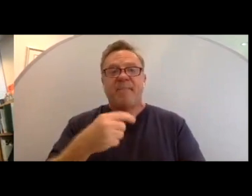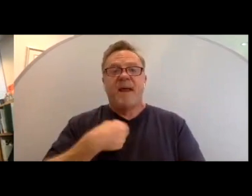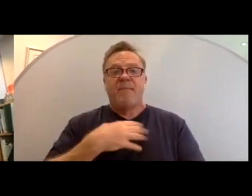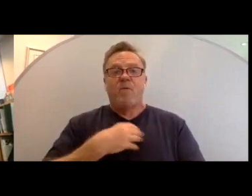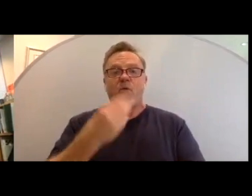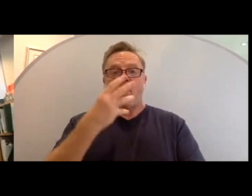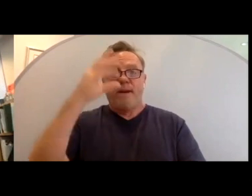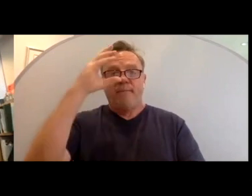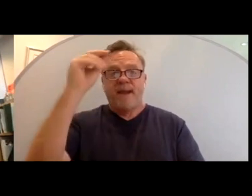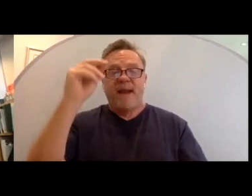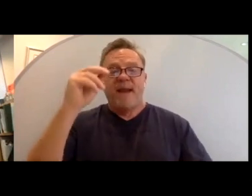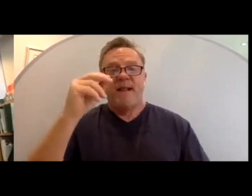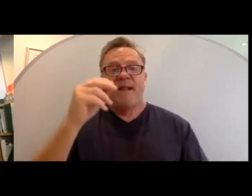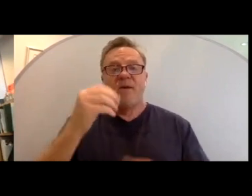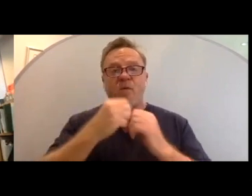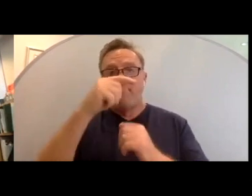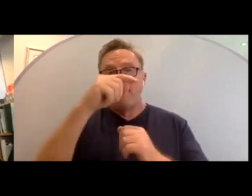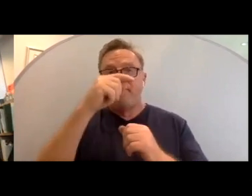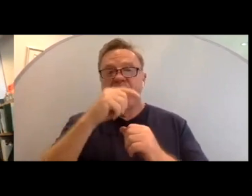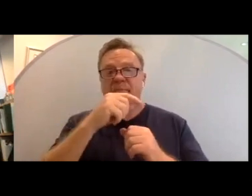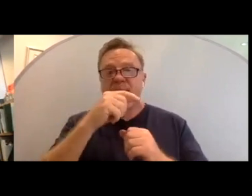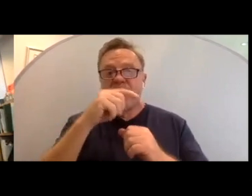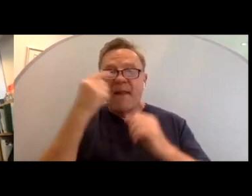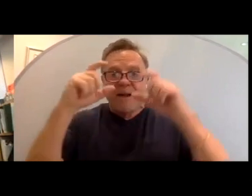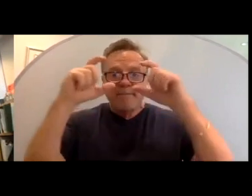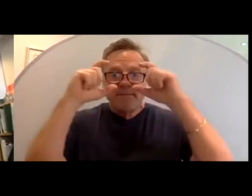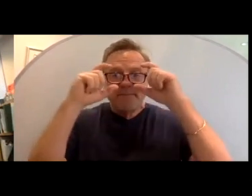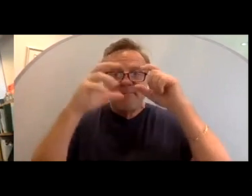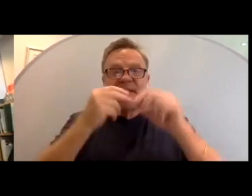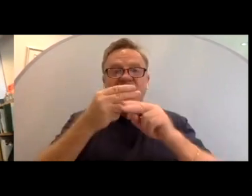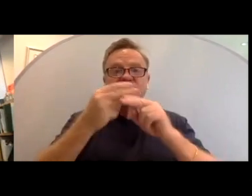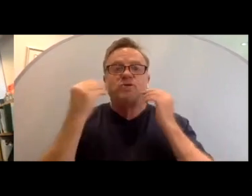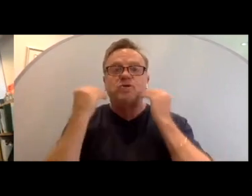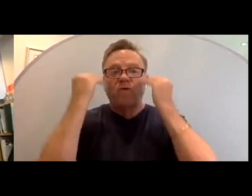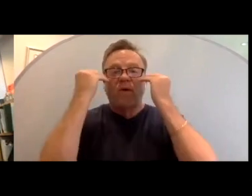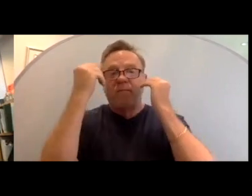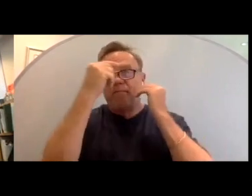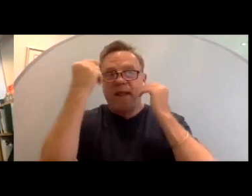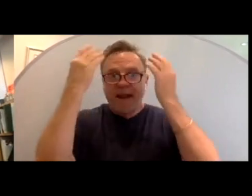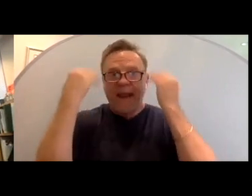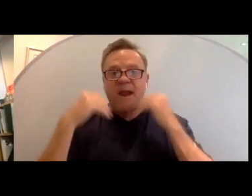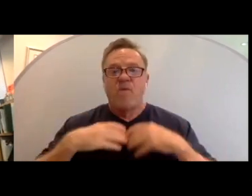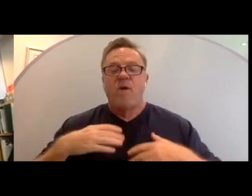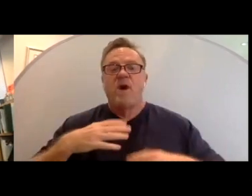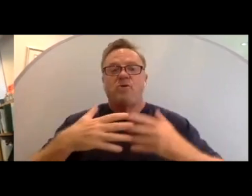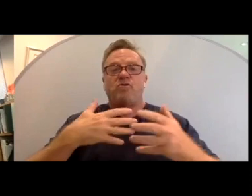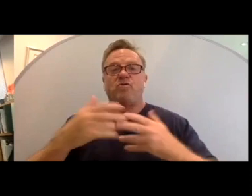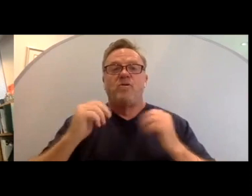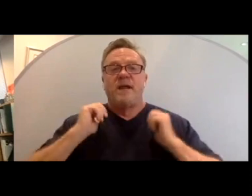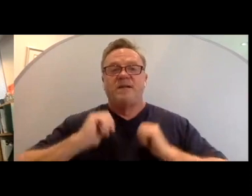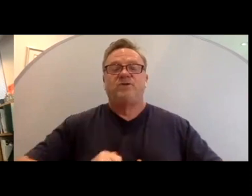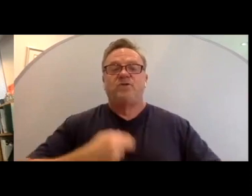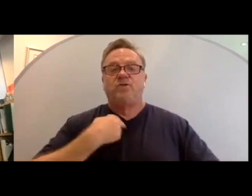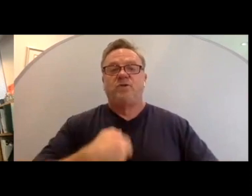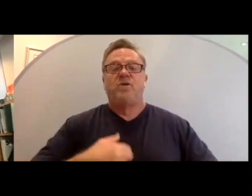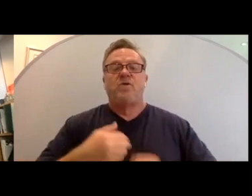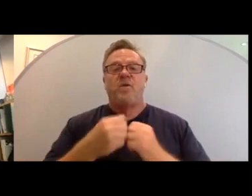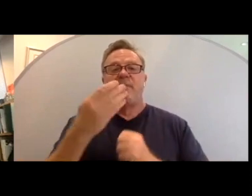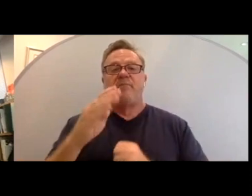white male with black rimmed glasses and short black hair. I'm wearing a gray suit with a blue shirt,